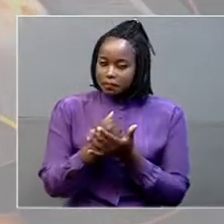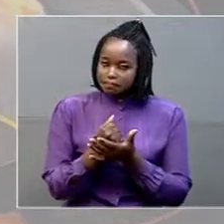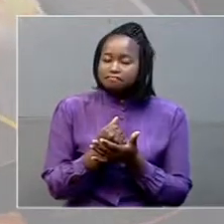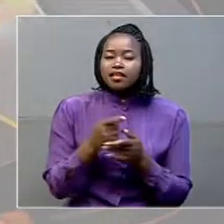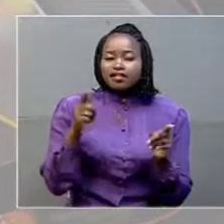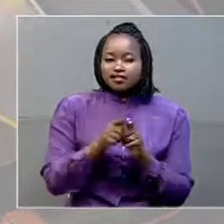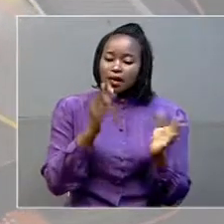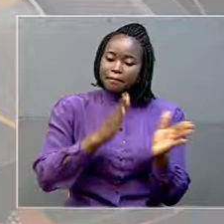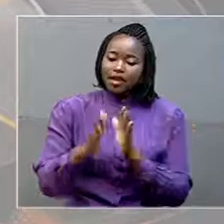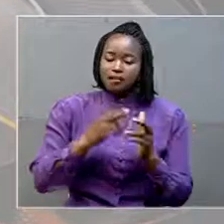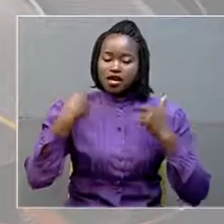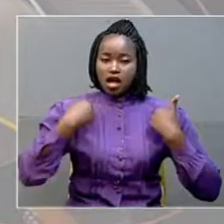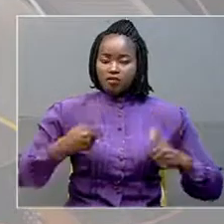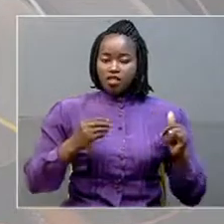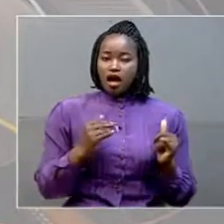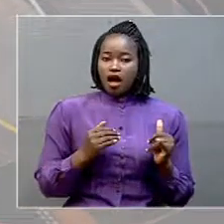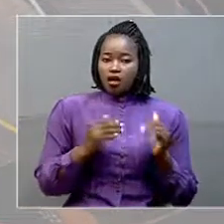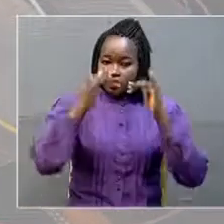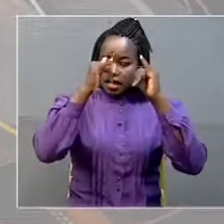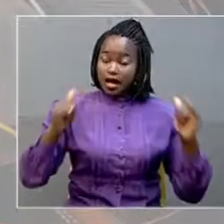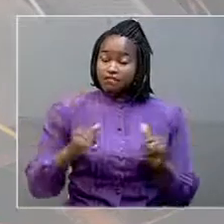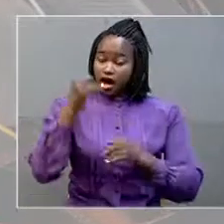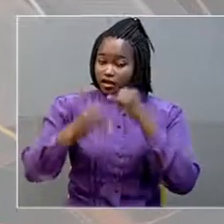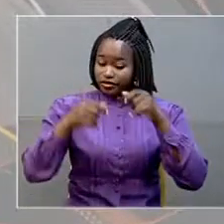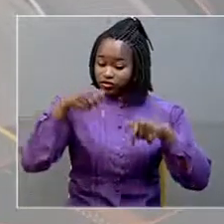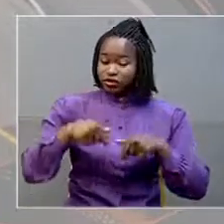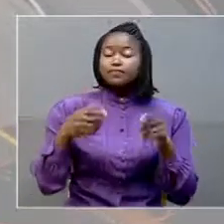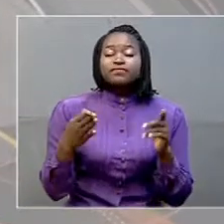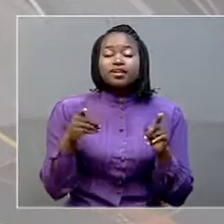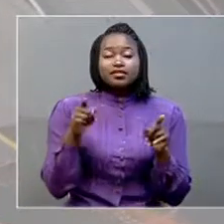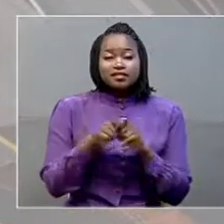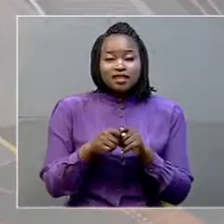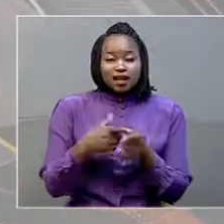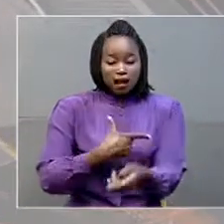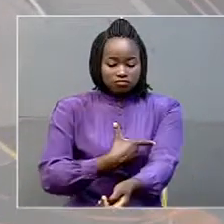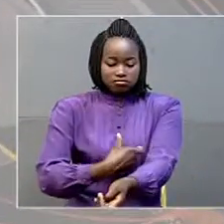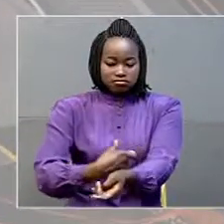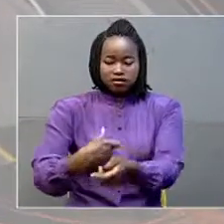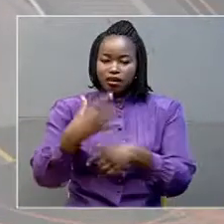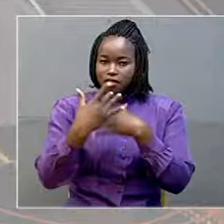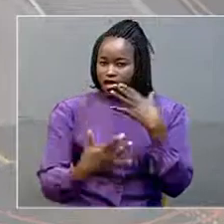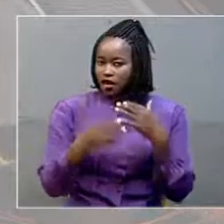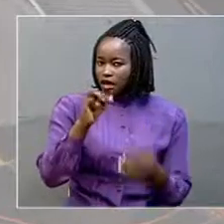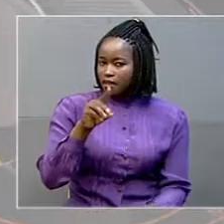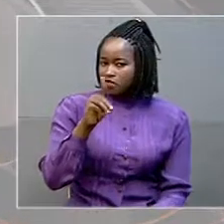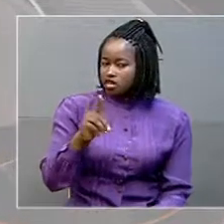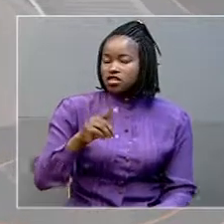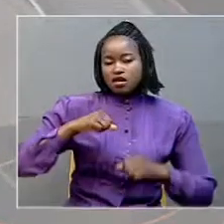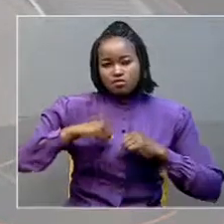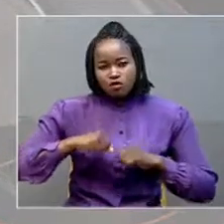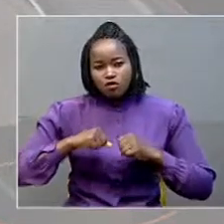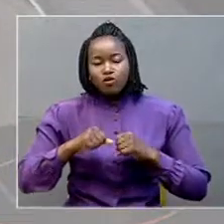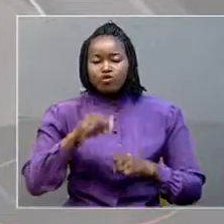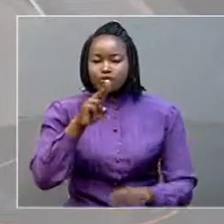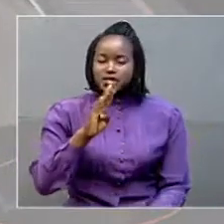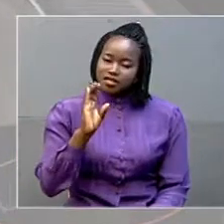camp that ended today. While donating blood, the managing director, UBC Winston Agaba, urged members of the public to